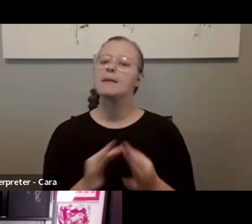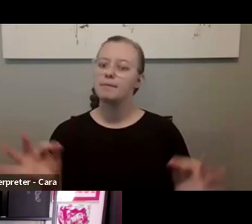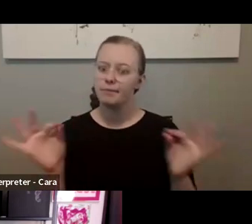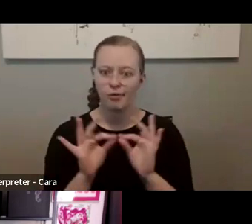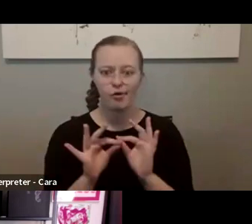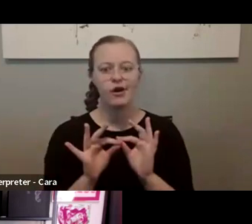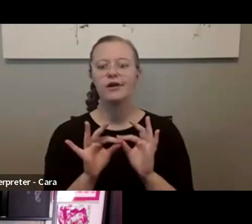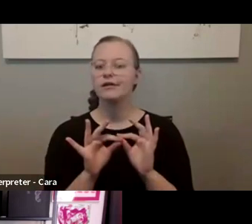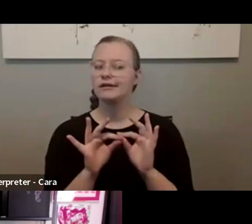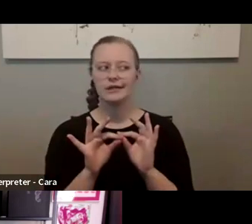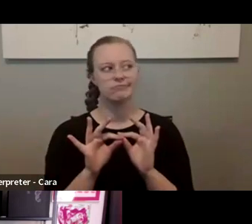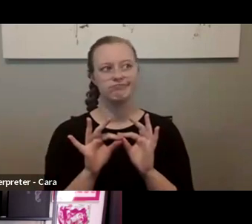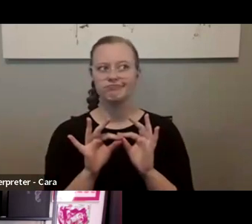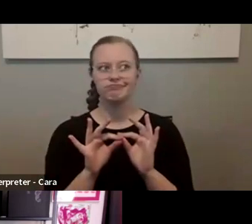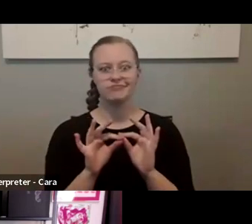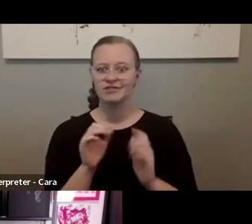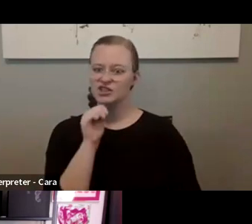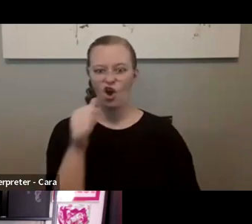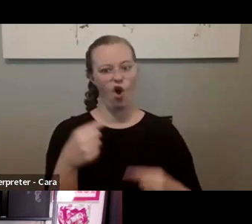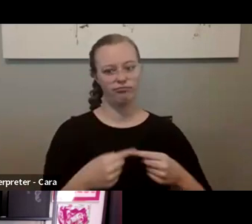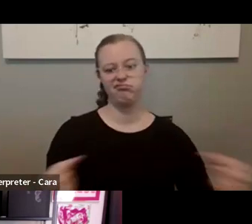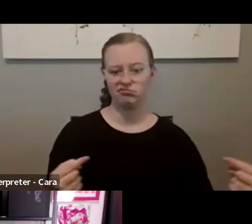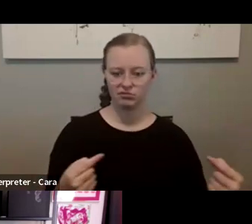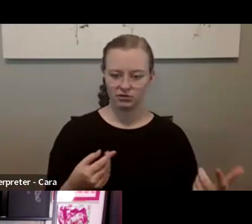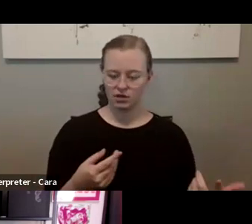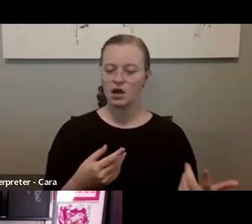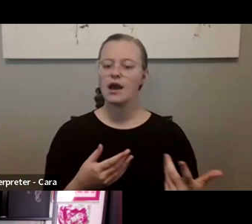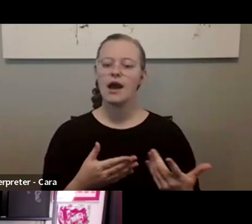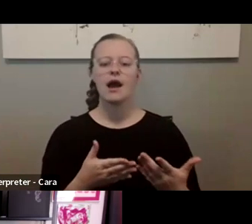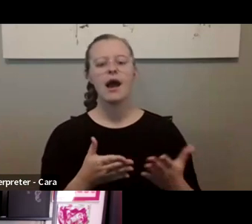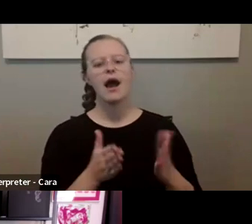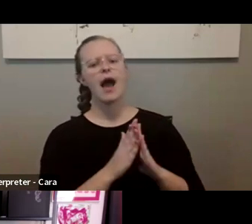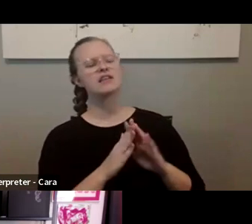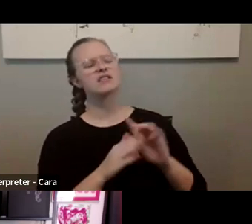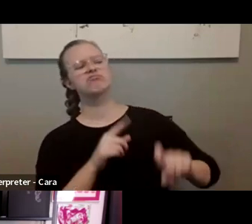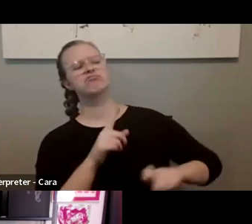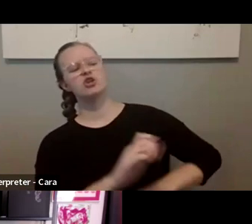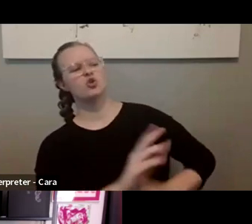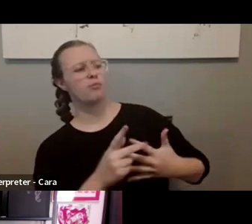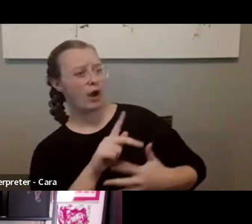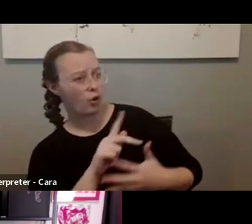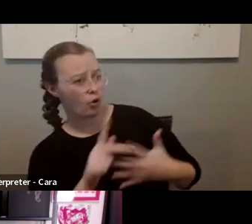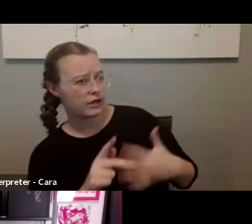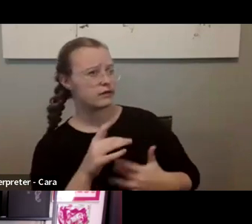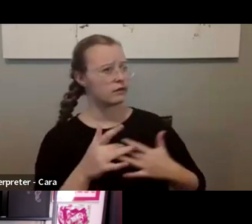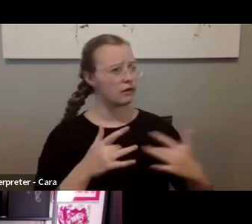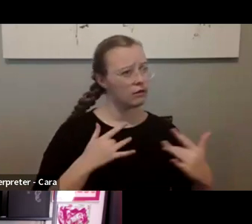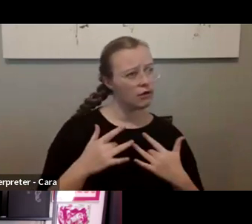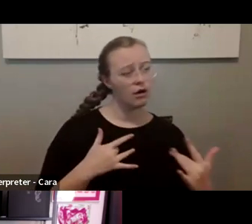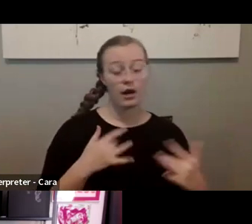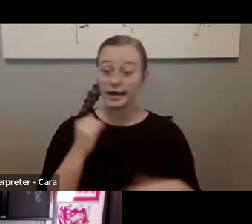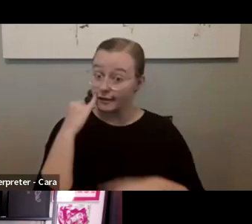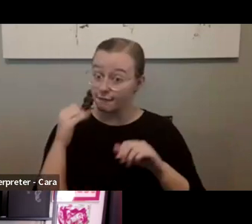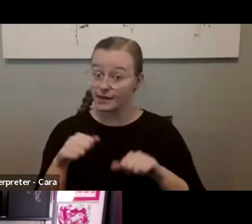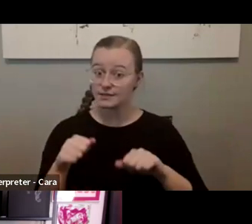you not be adversarial. So ask what their priorities and concerns are. And if possible, connect